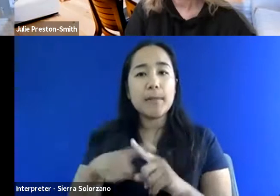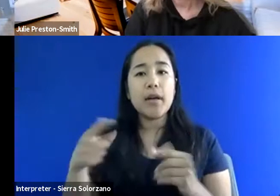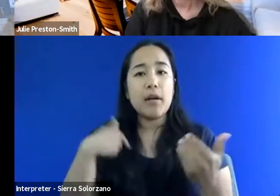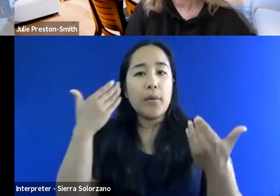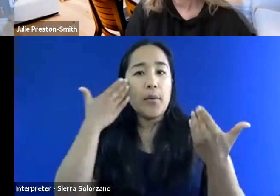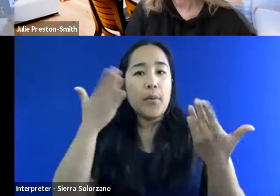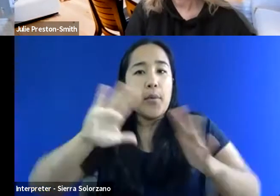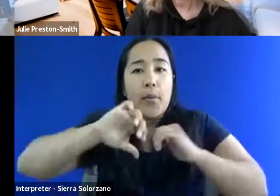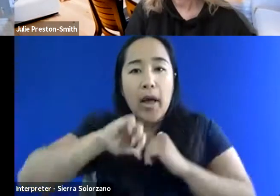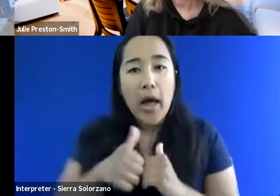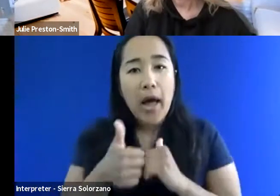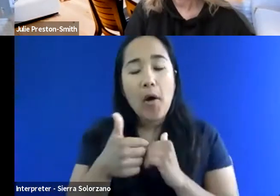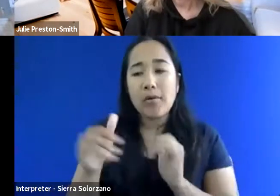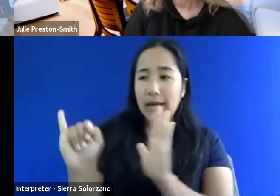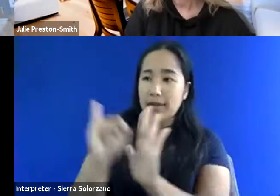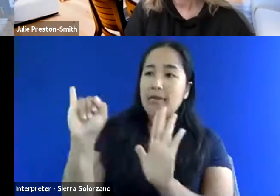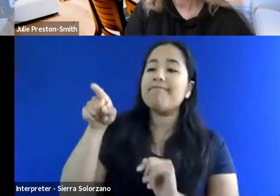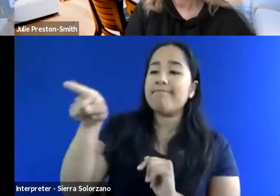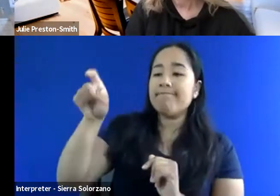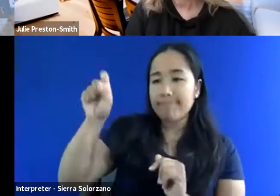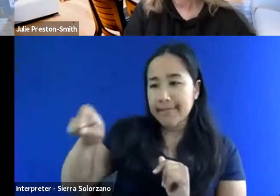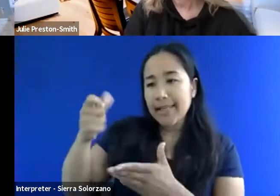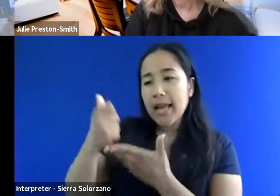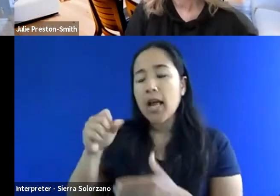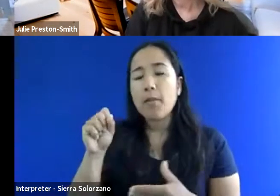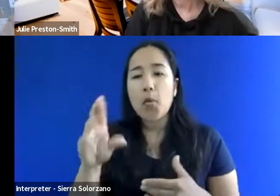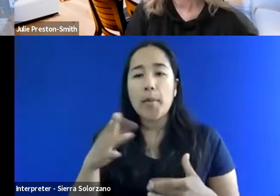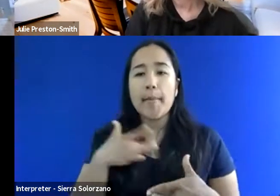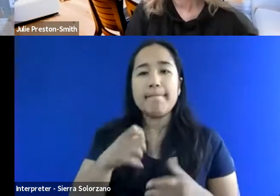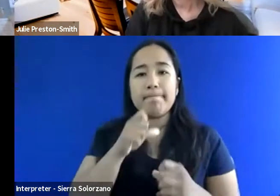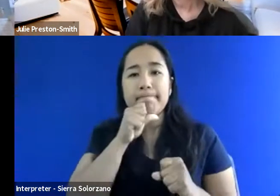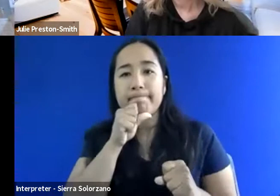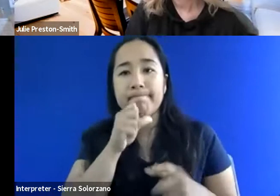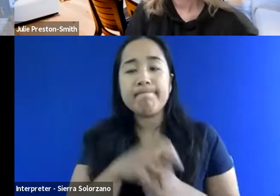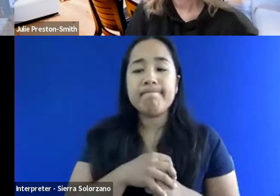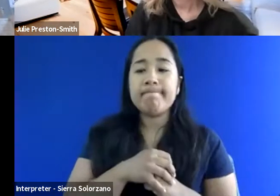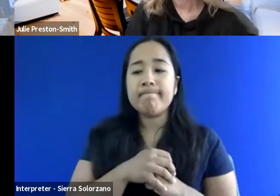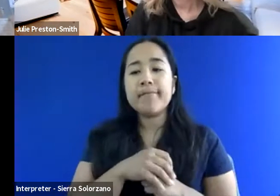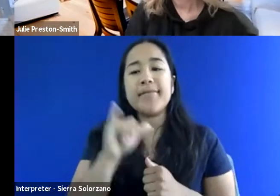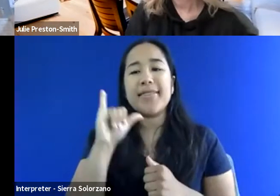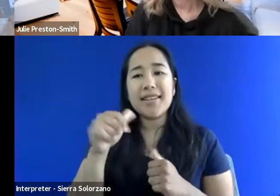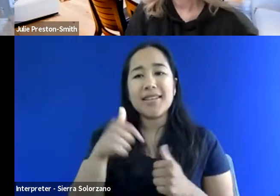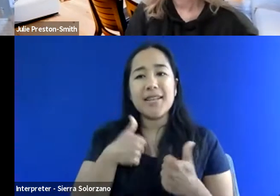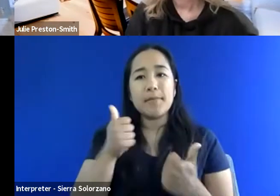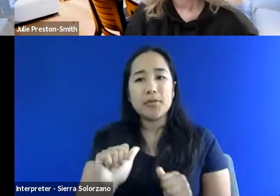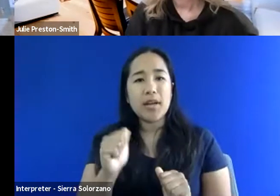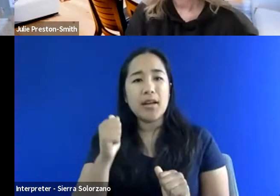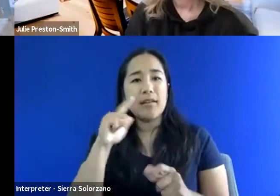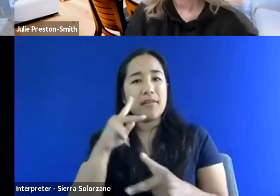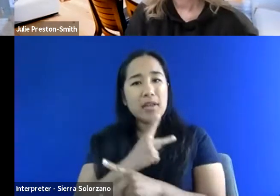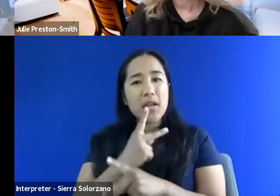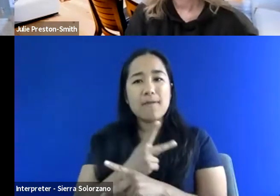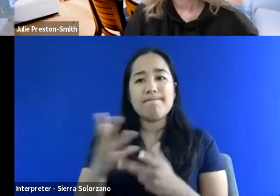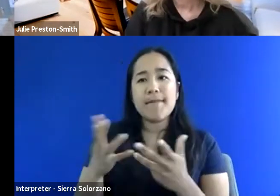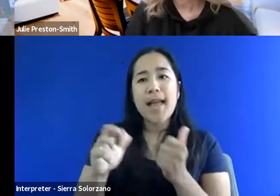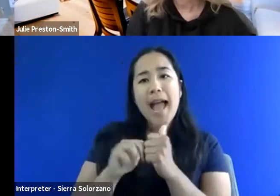because they don't often come forward or they keep to themselves, you know? So that's what I'm trying to really figure out is how to figure out